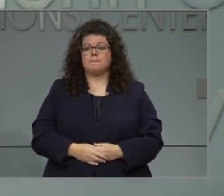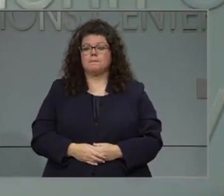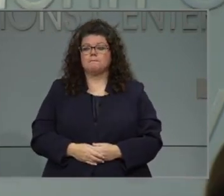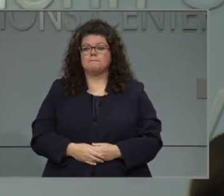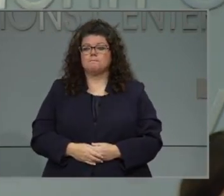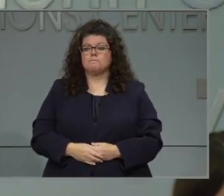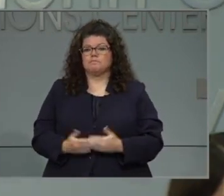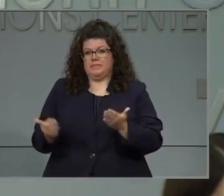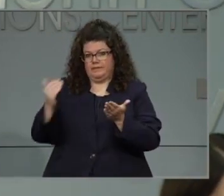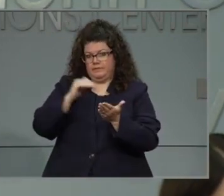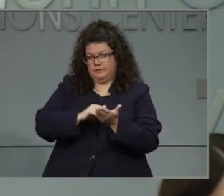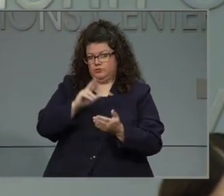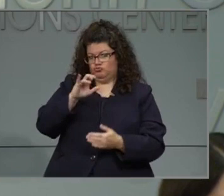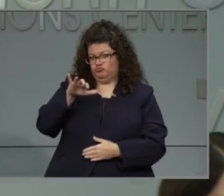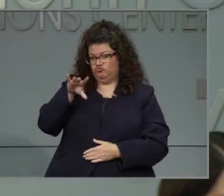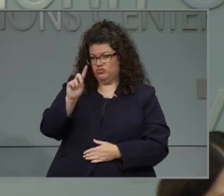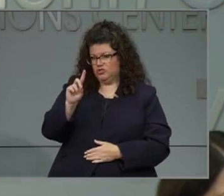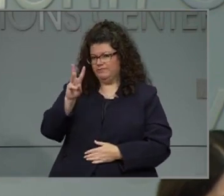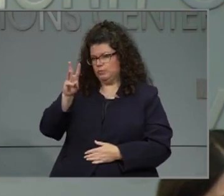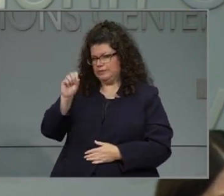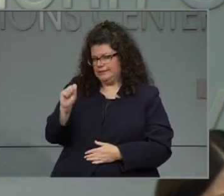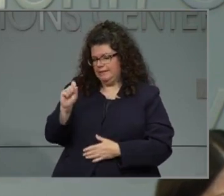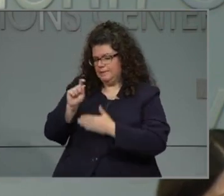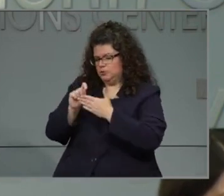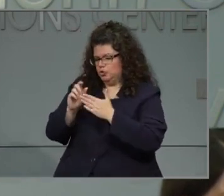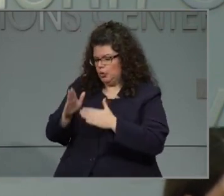Follow-up, Richard Craver, Winston-Salem Journal.